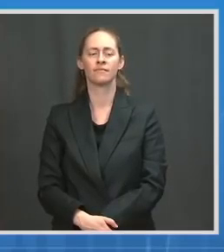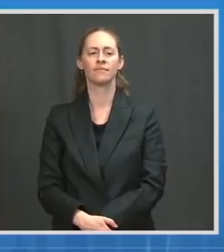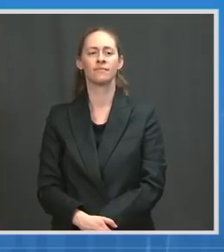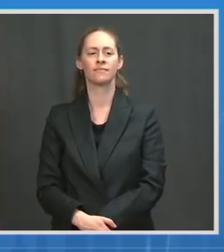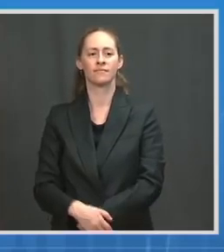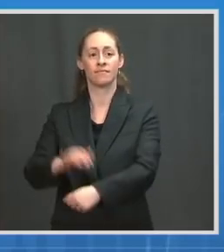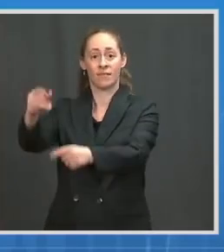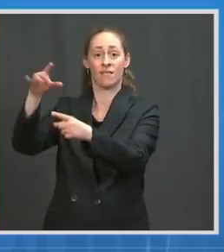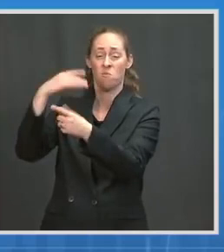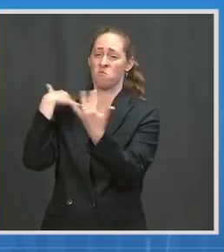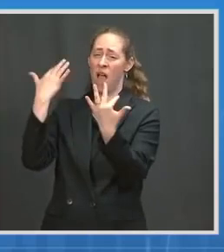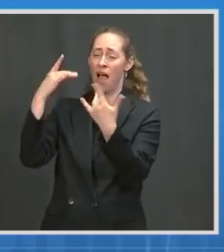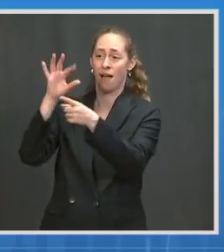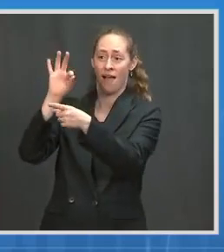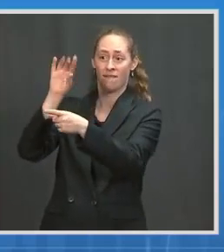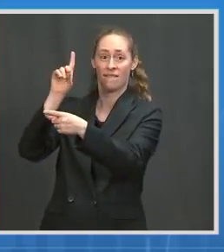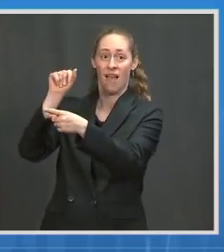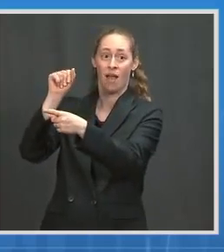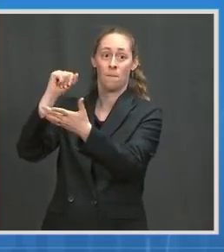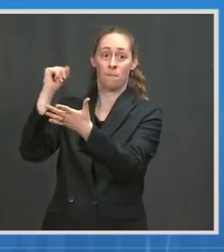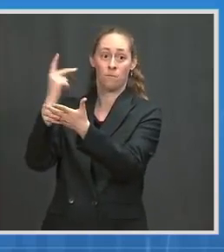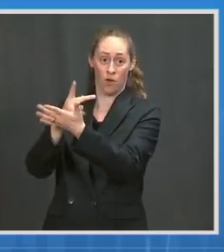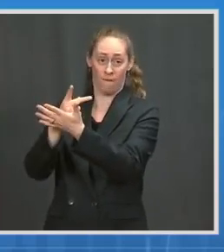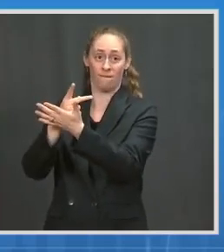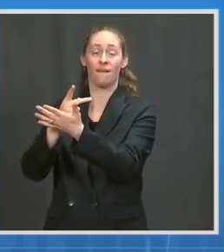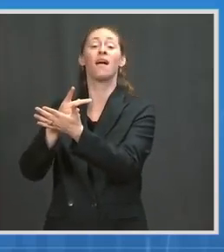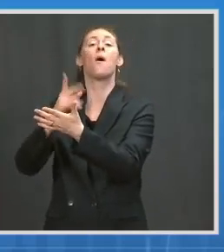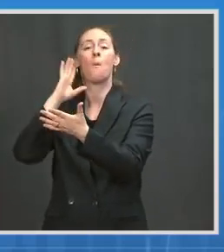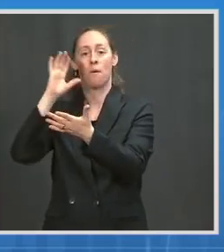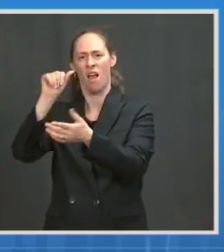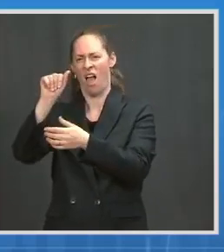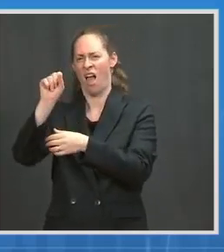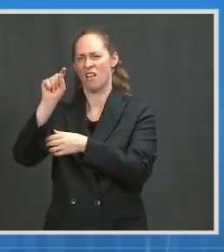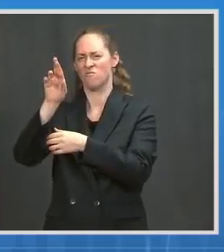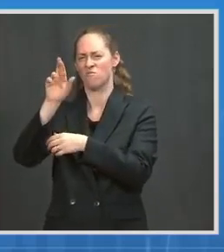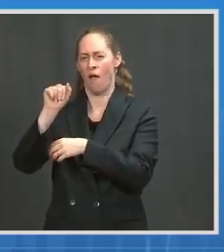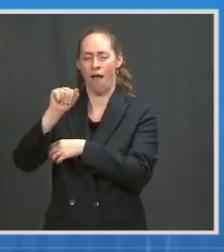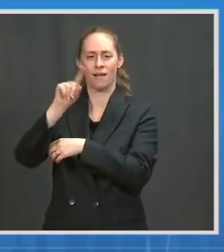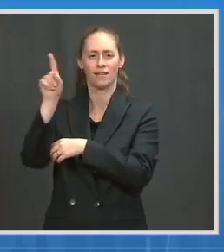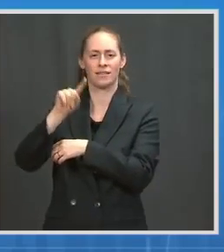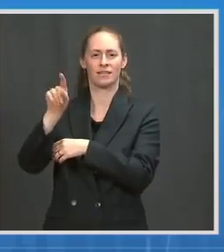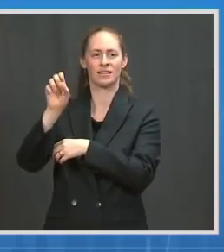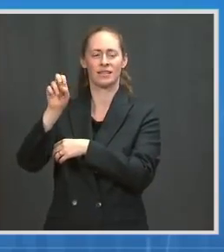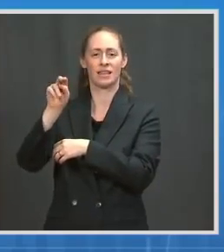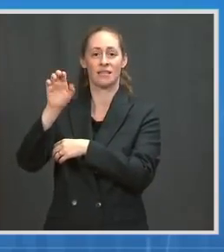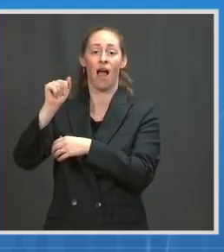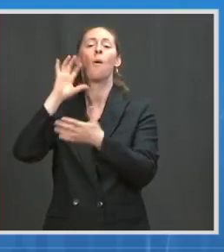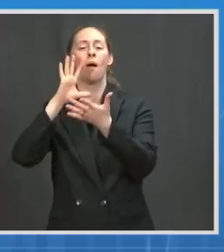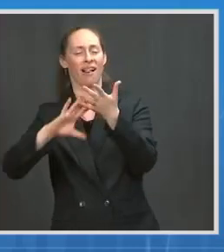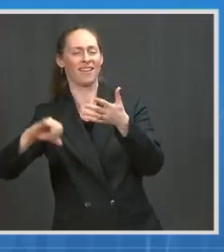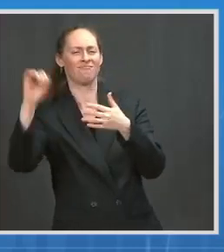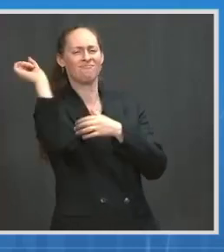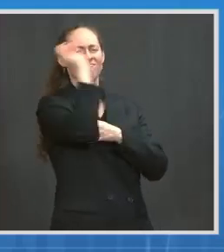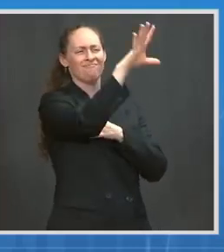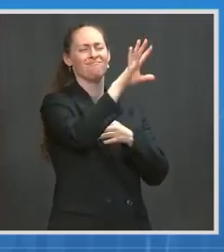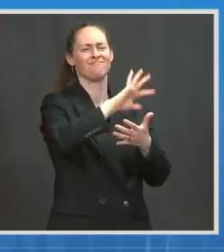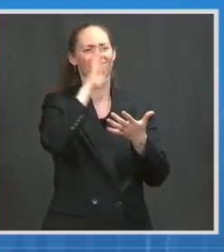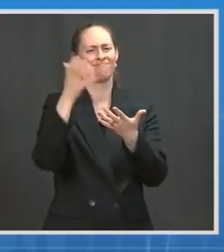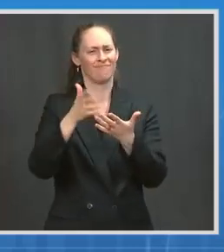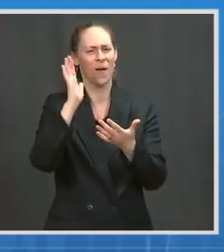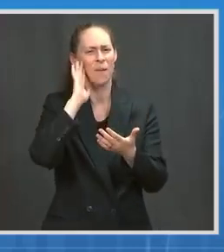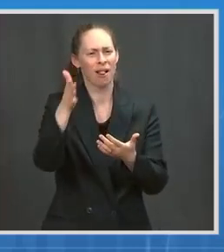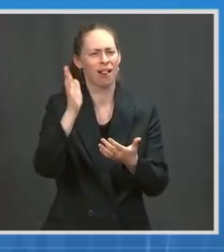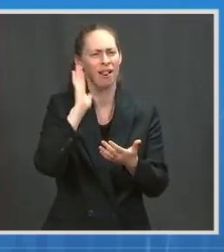One of the things the President announced yesterday is that by the time we get to July 4th, a full 10